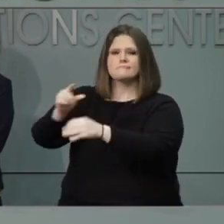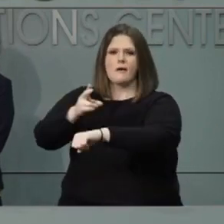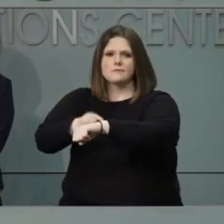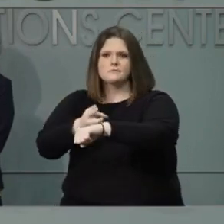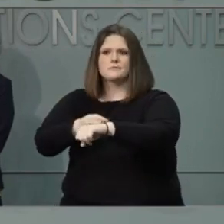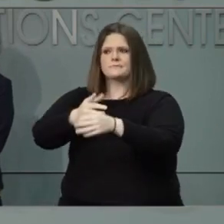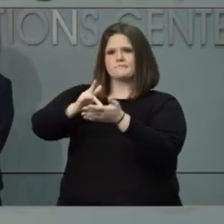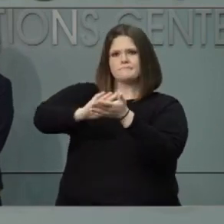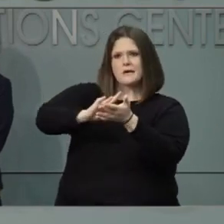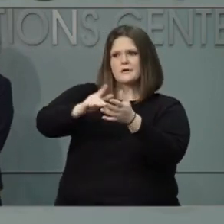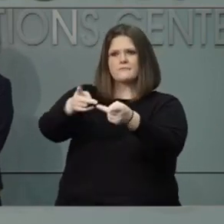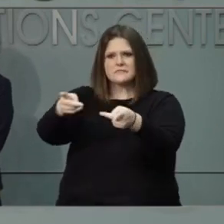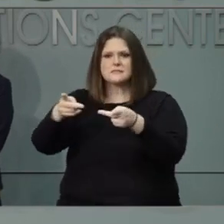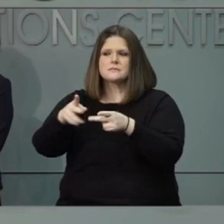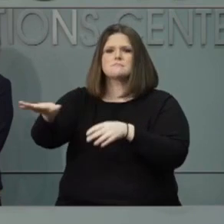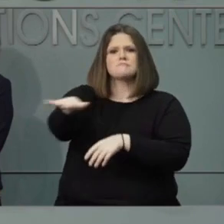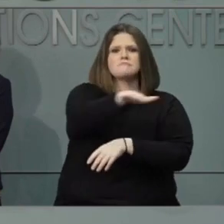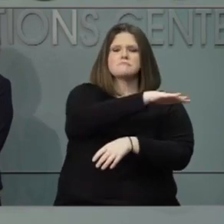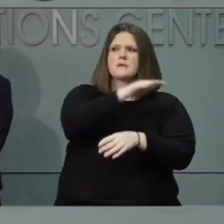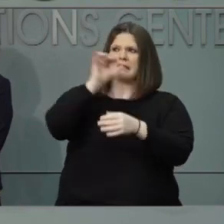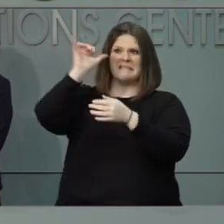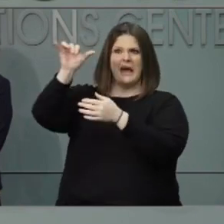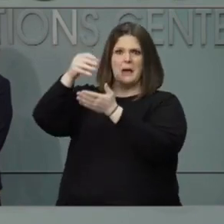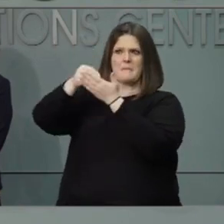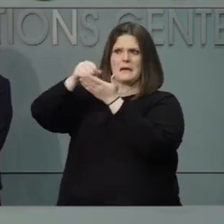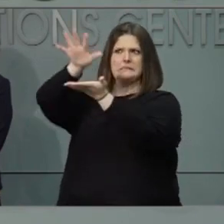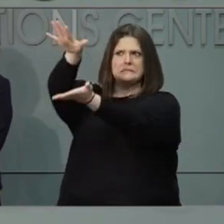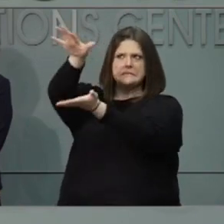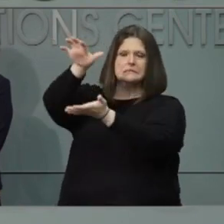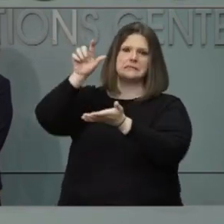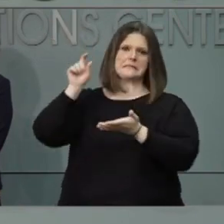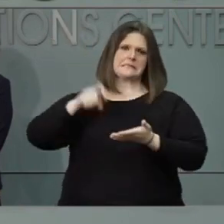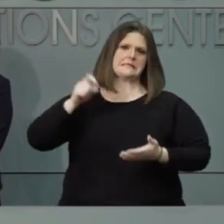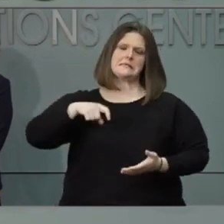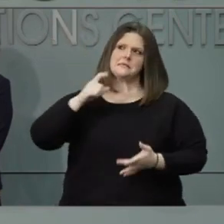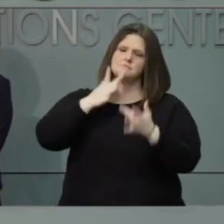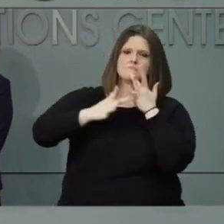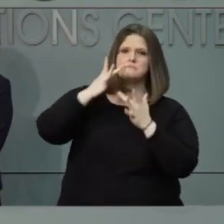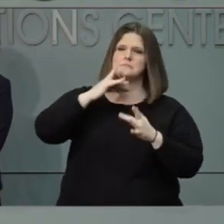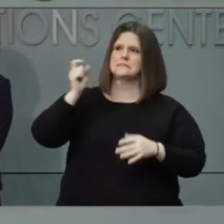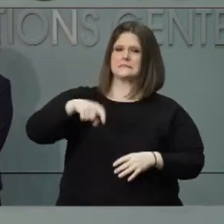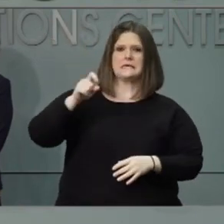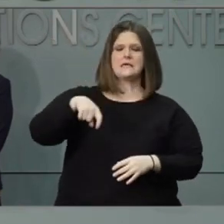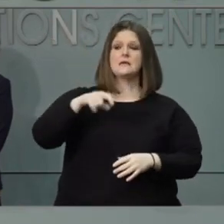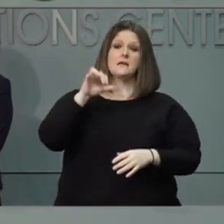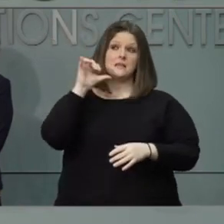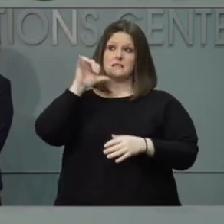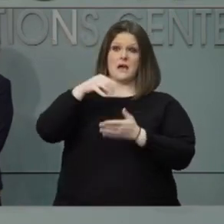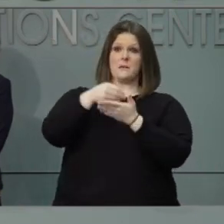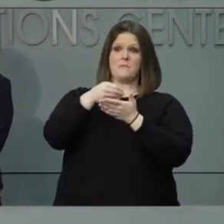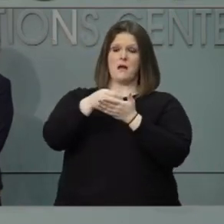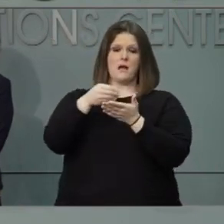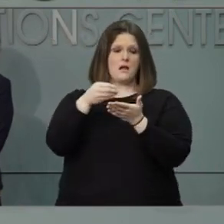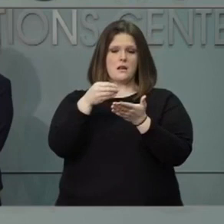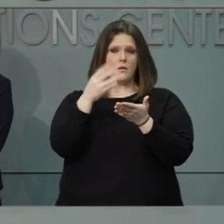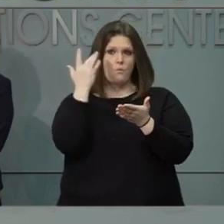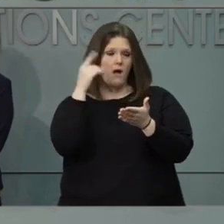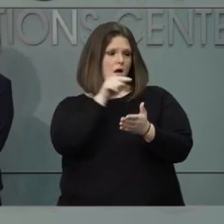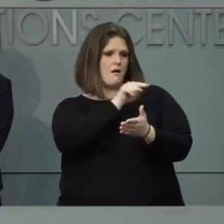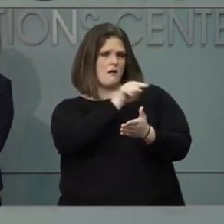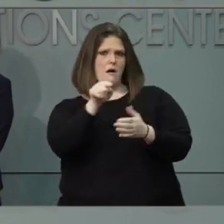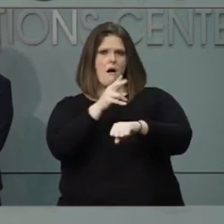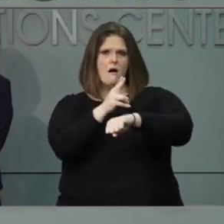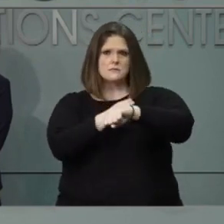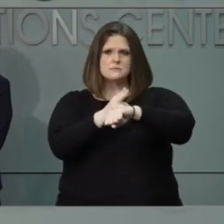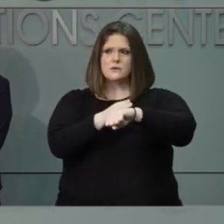funding would be available, particularly when these hospitals have to reduce or maybe even eliminate their elective surgeries. That really